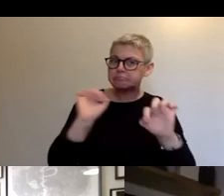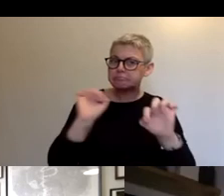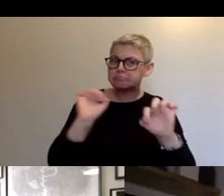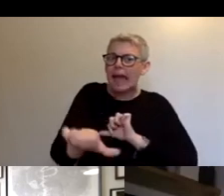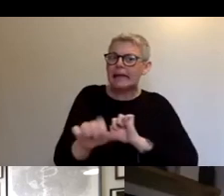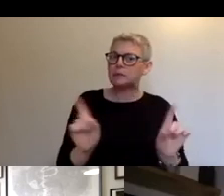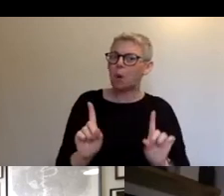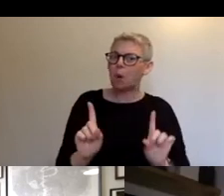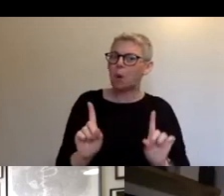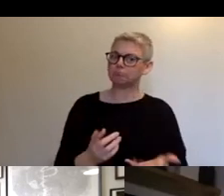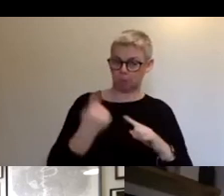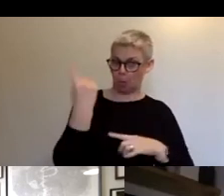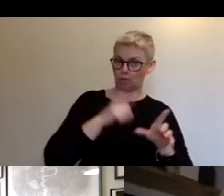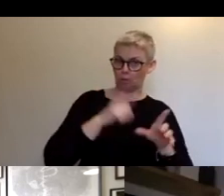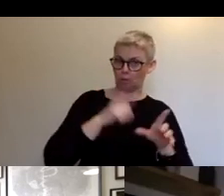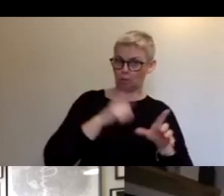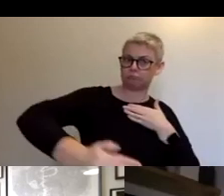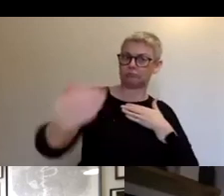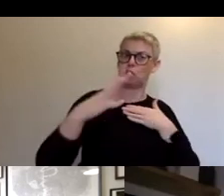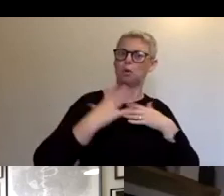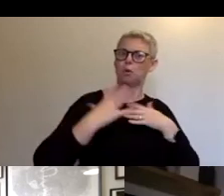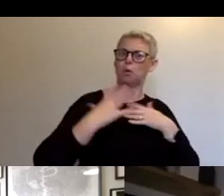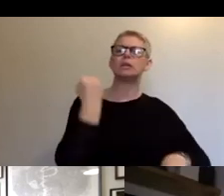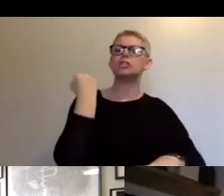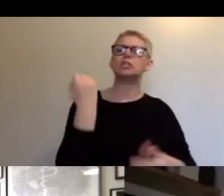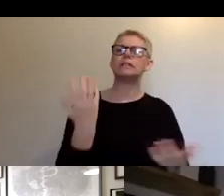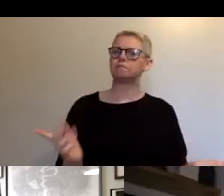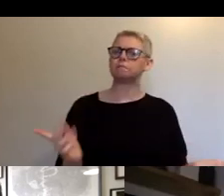achieve in the next year thinking about this kind of hybridity?